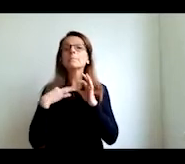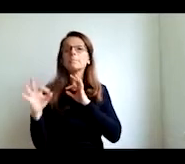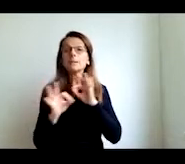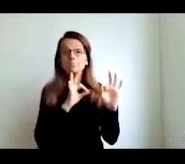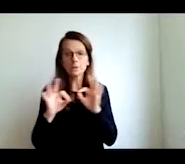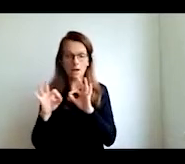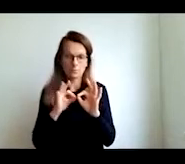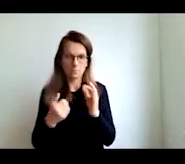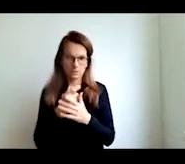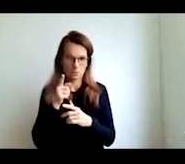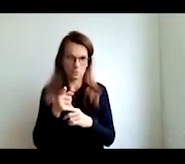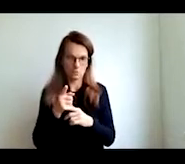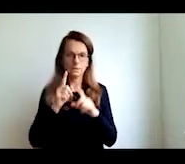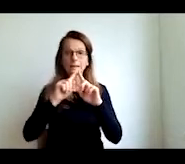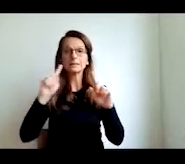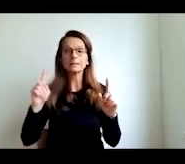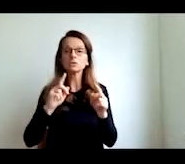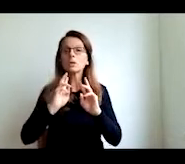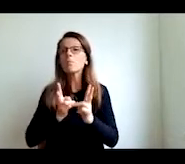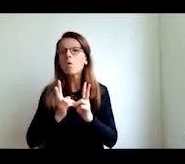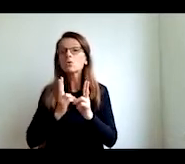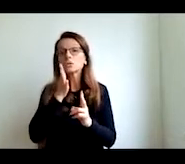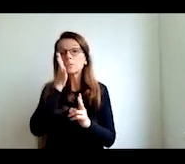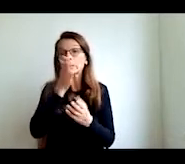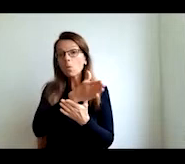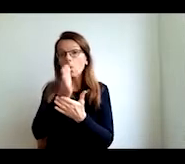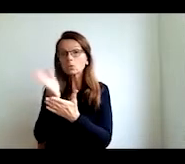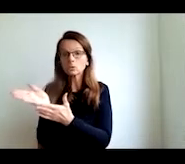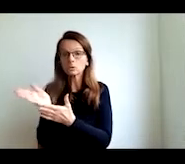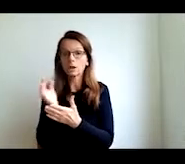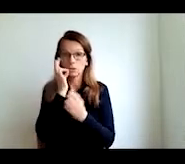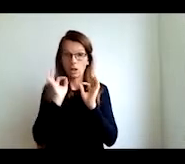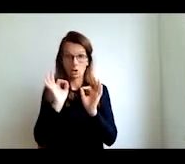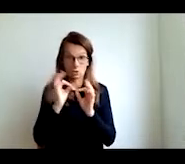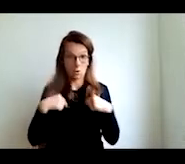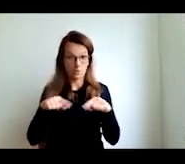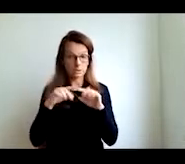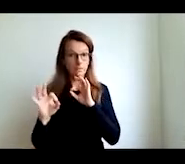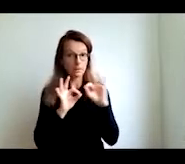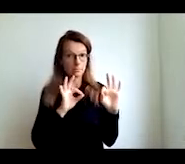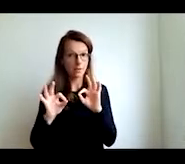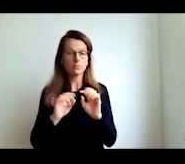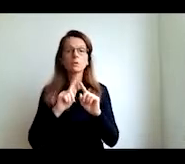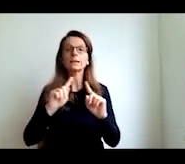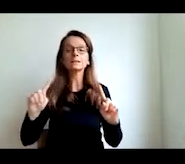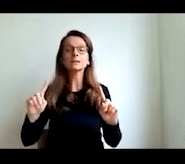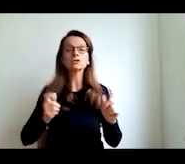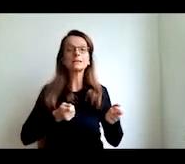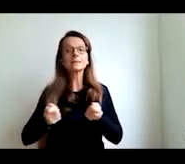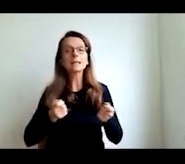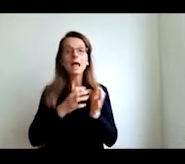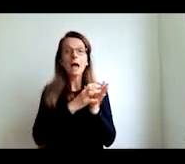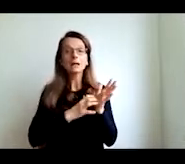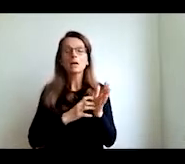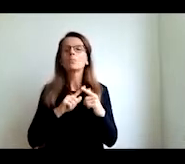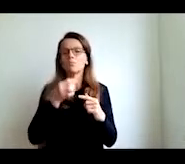scenarios and if we are good and capable to and prepared for different scenarios we'll be also be better prepared for the future